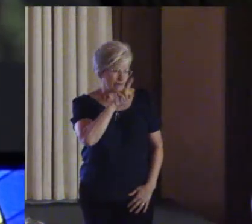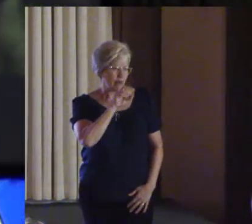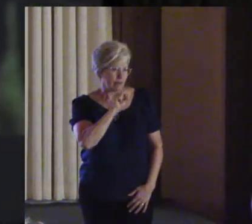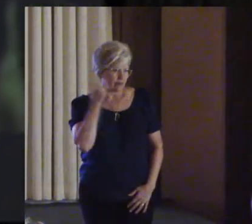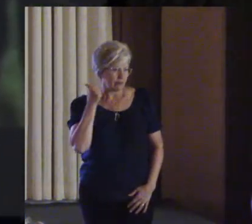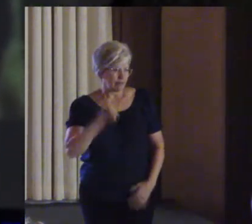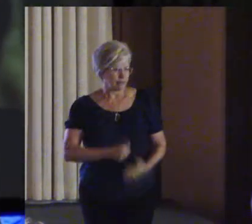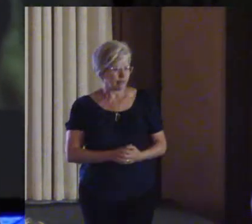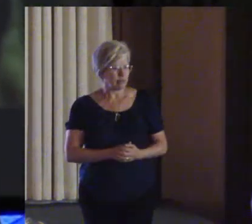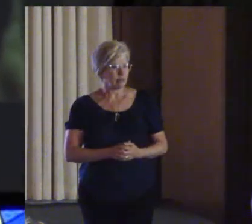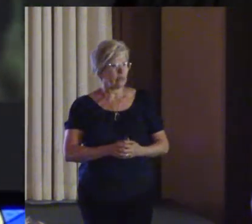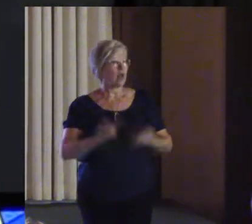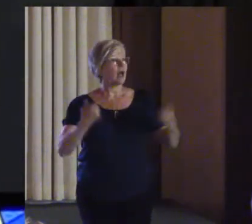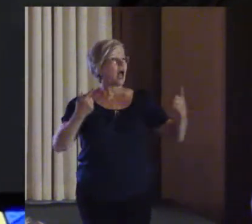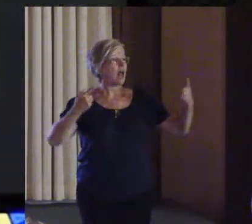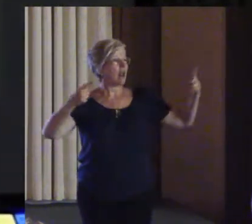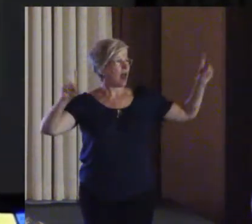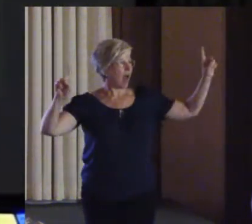At last.